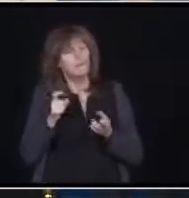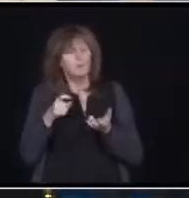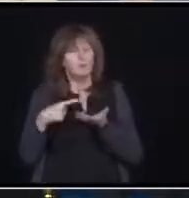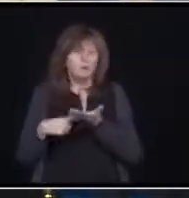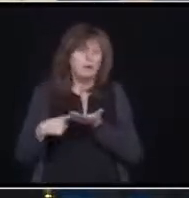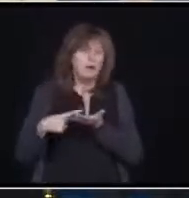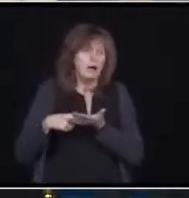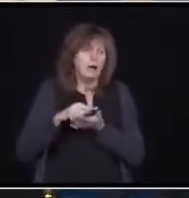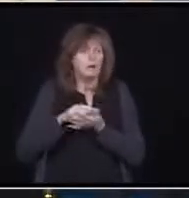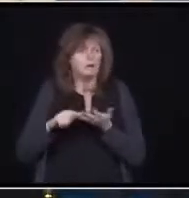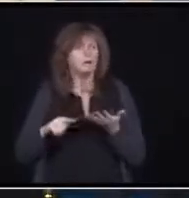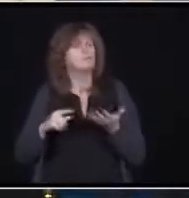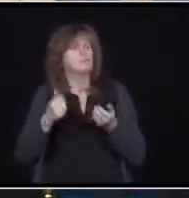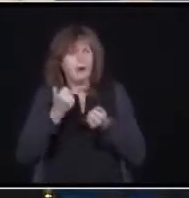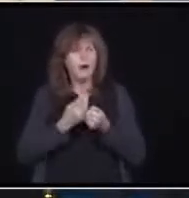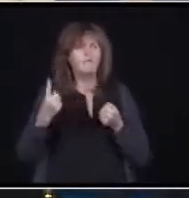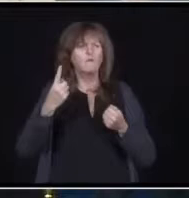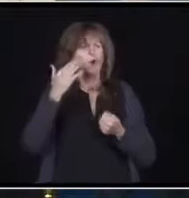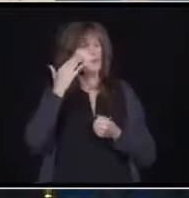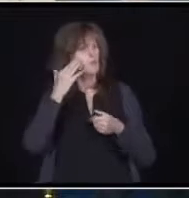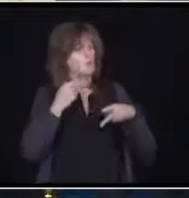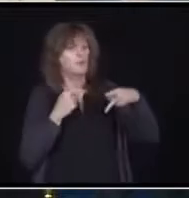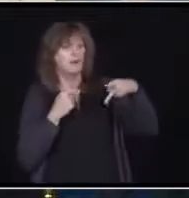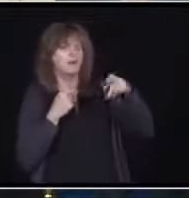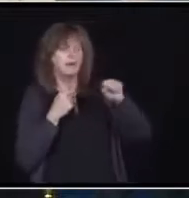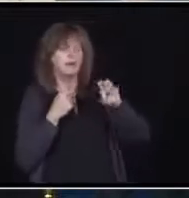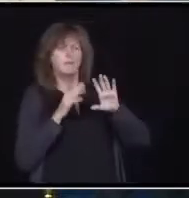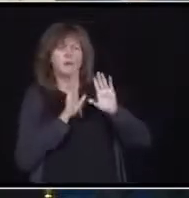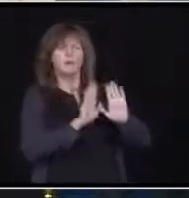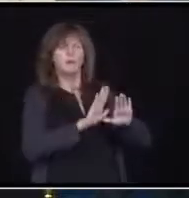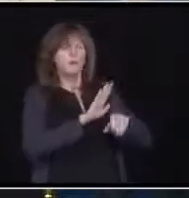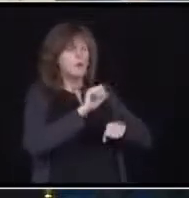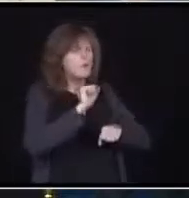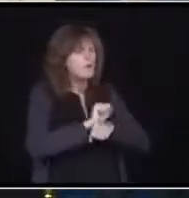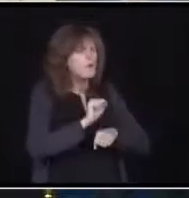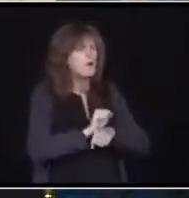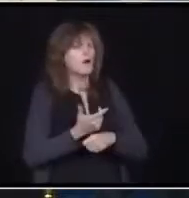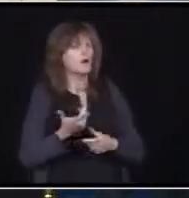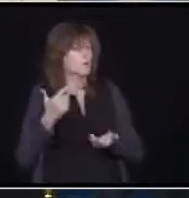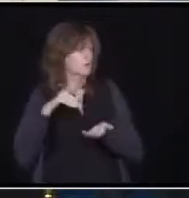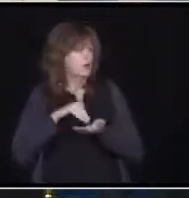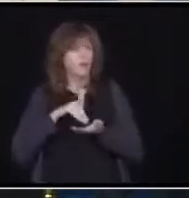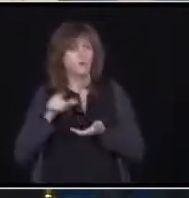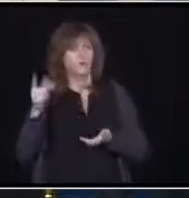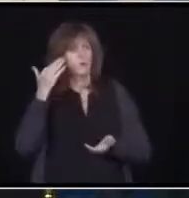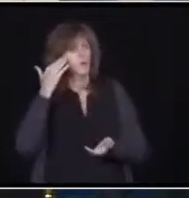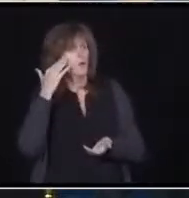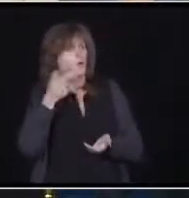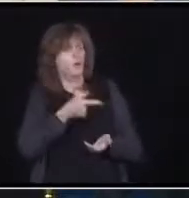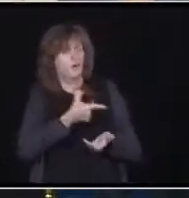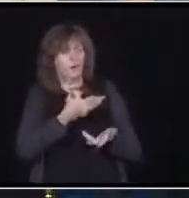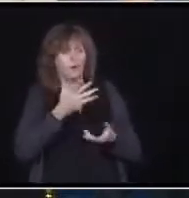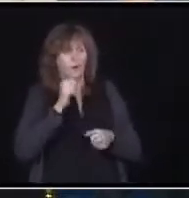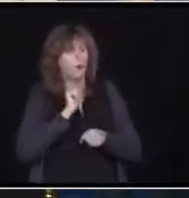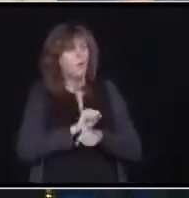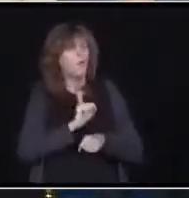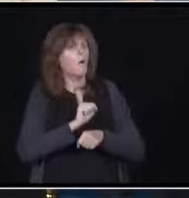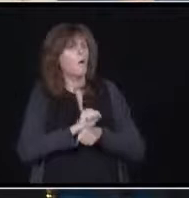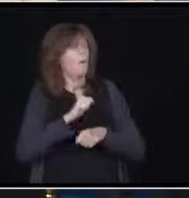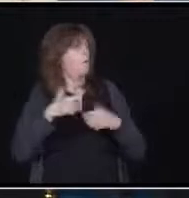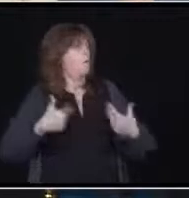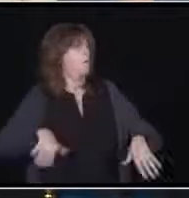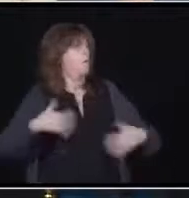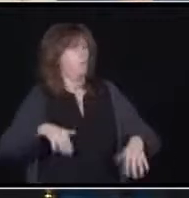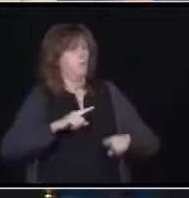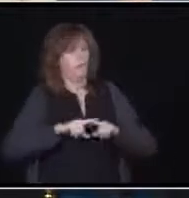the work that they've been doing. I've always said they were overworked, underpaid. And, Sean, we're the first government ever to actually